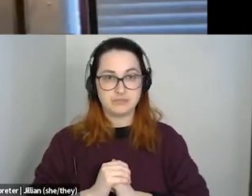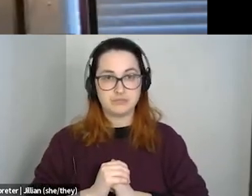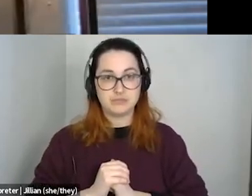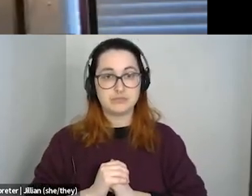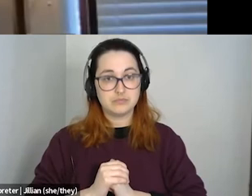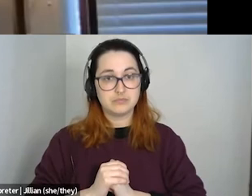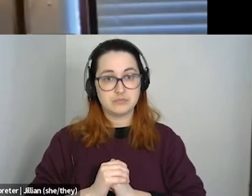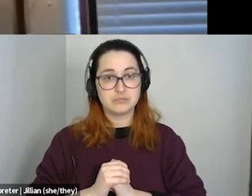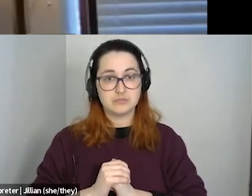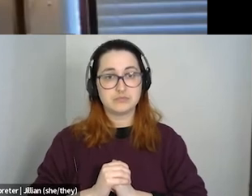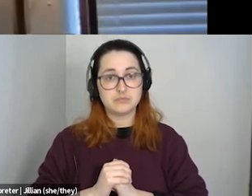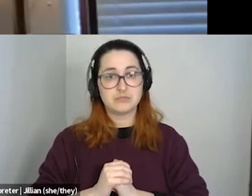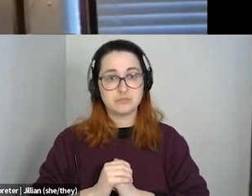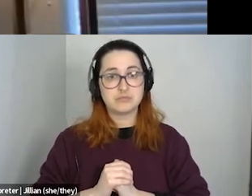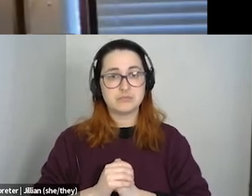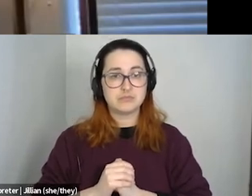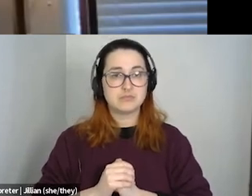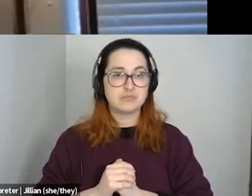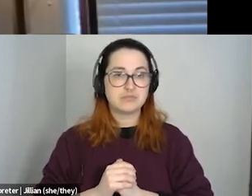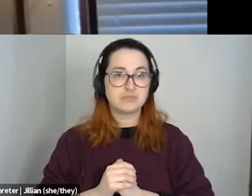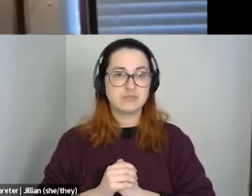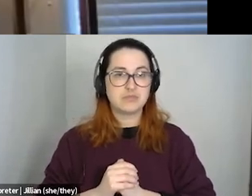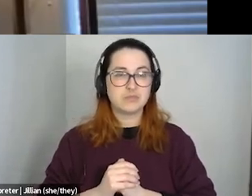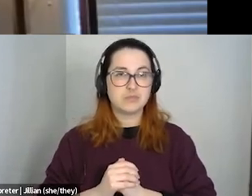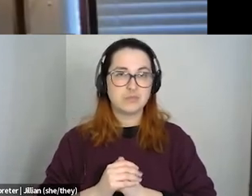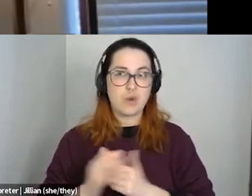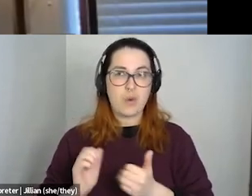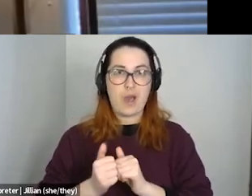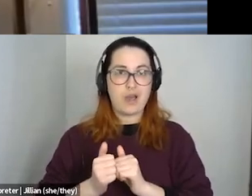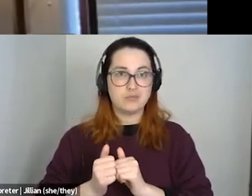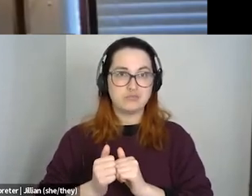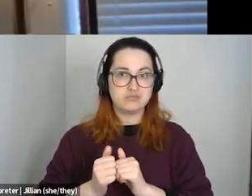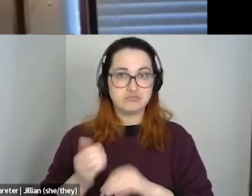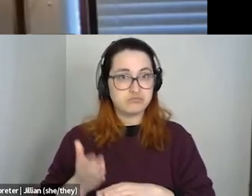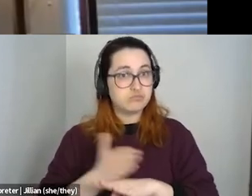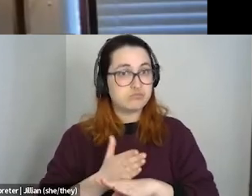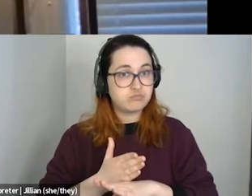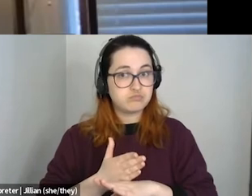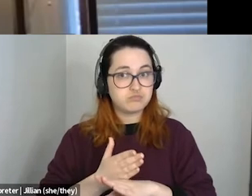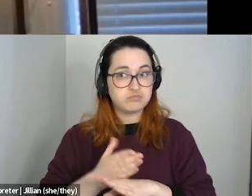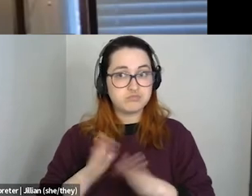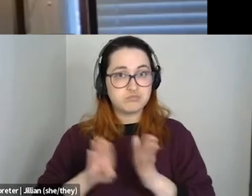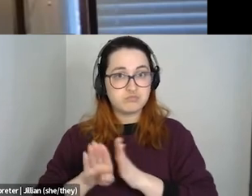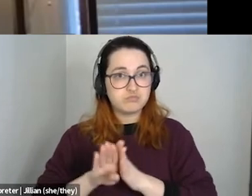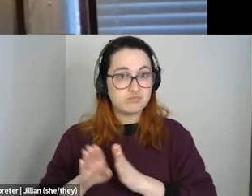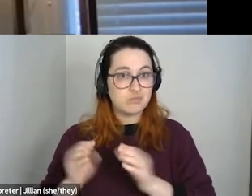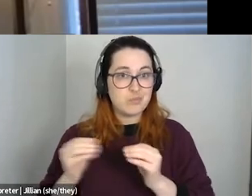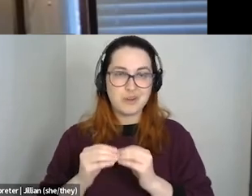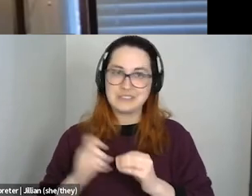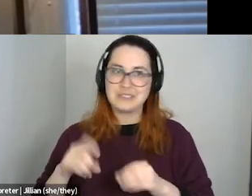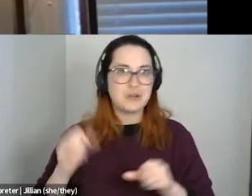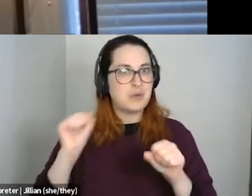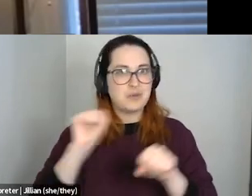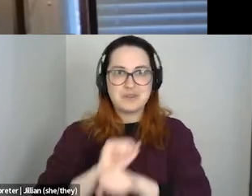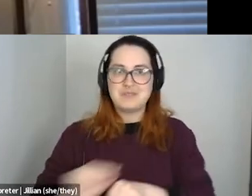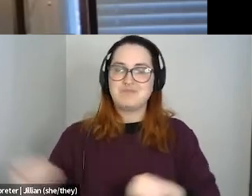and yeah, I think to tap, like to build upon it, there needs to, there needs to be so much work done. Oh my gosh.